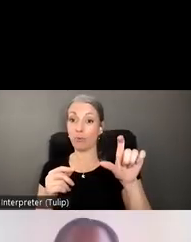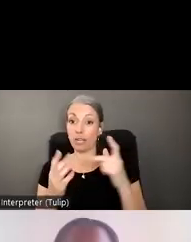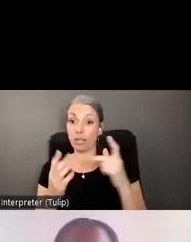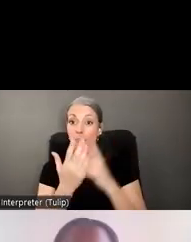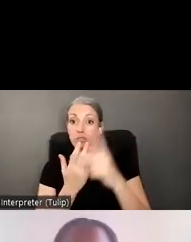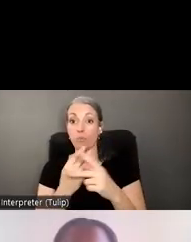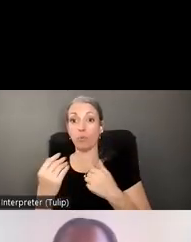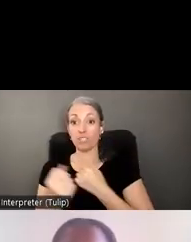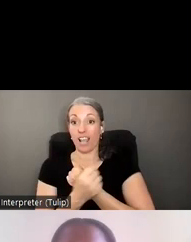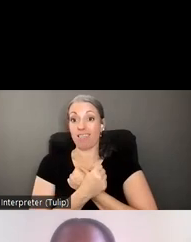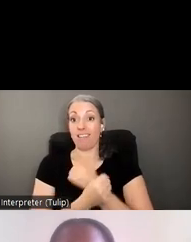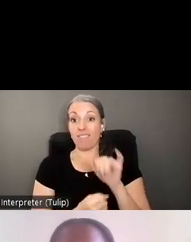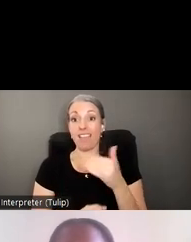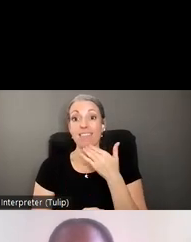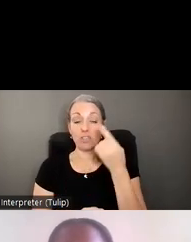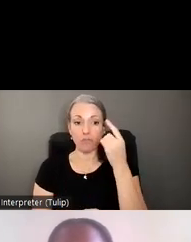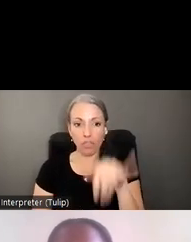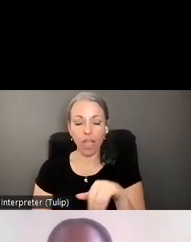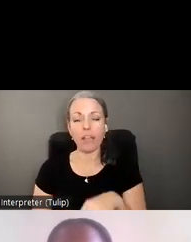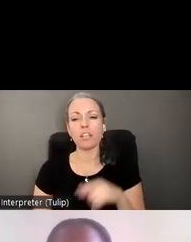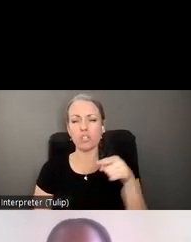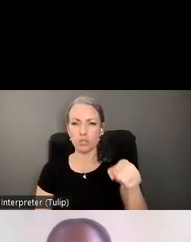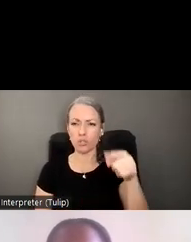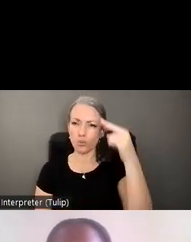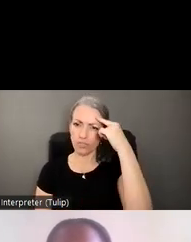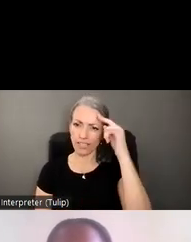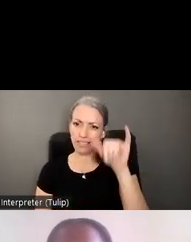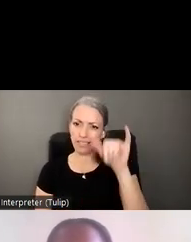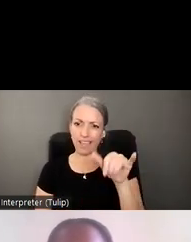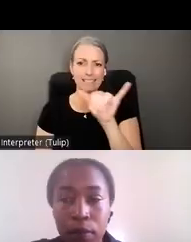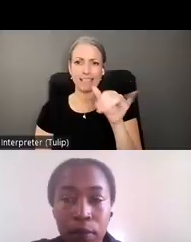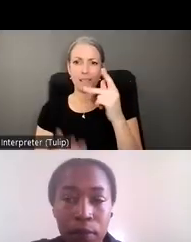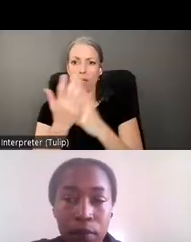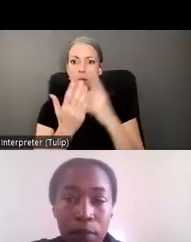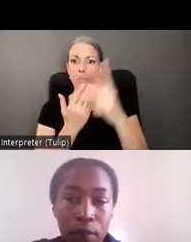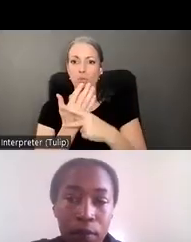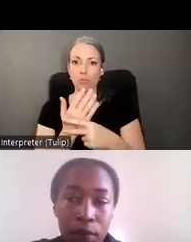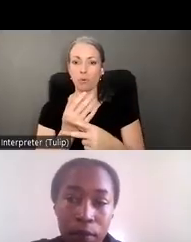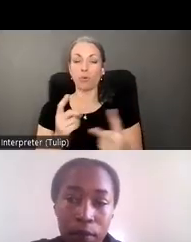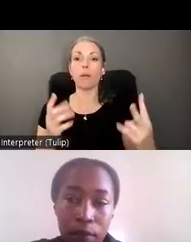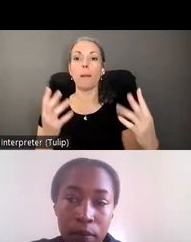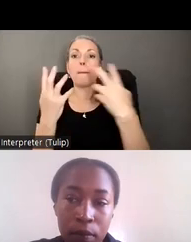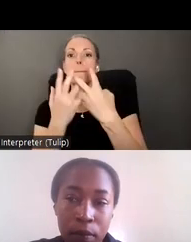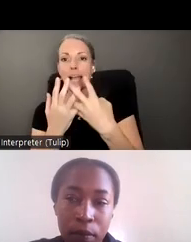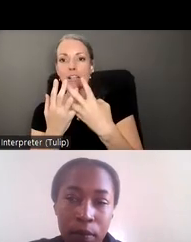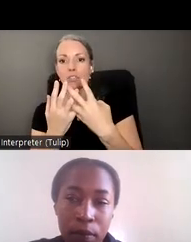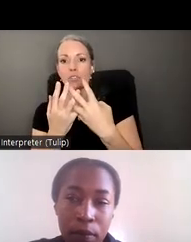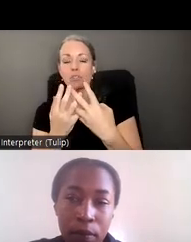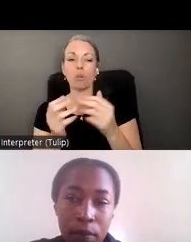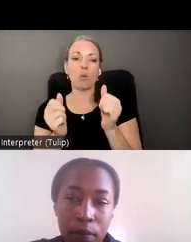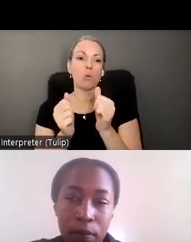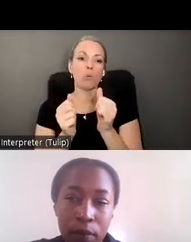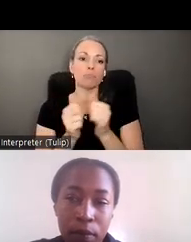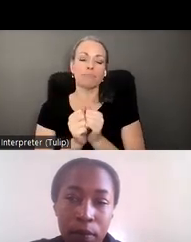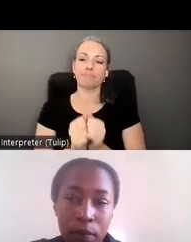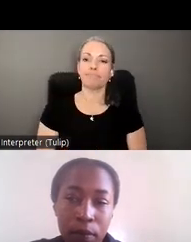for that very much do you think that that same those same principles could be applied to or would they need to be tweaked for